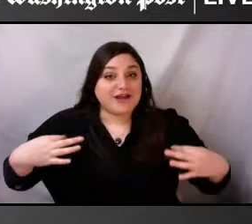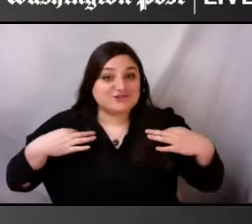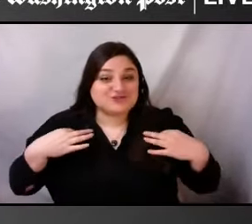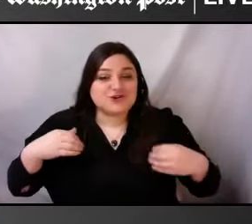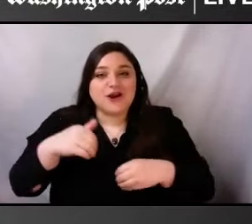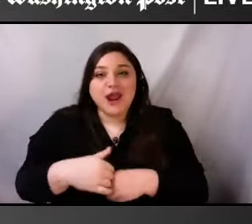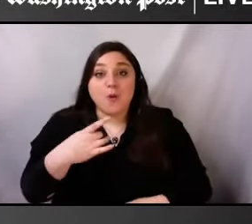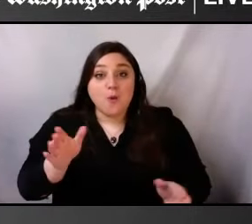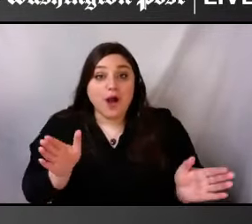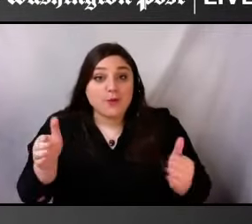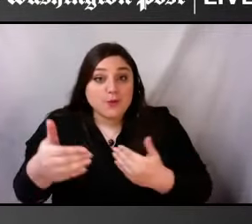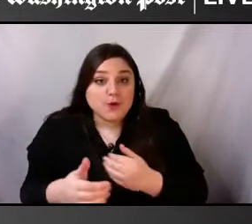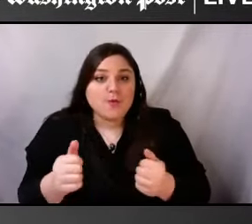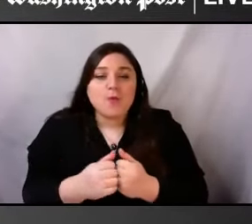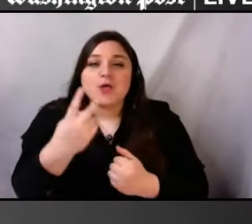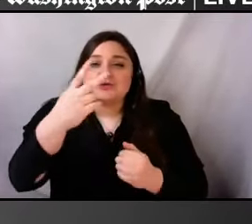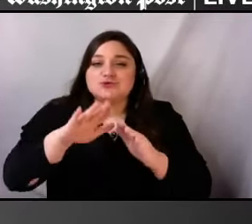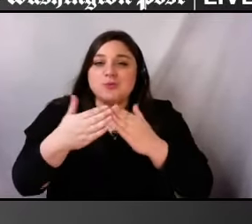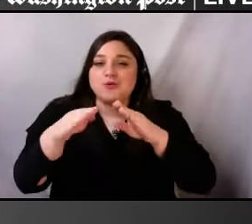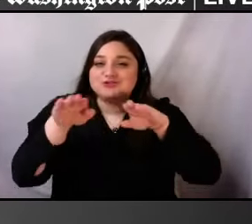two bookshelves behind me.